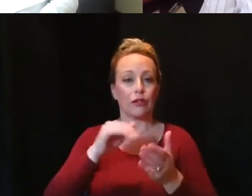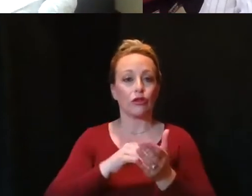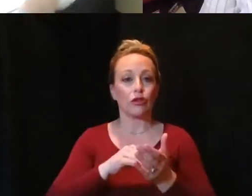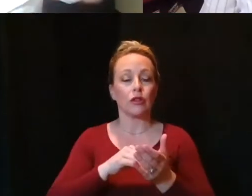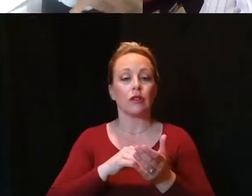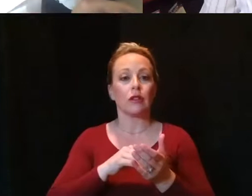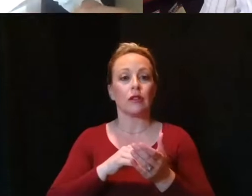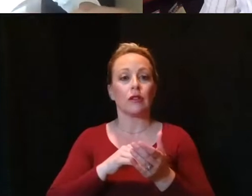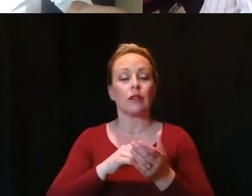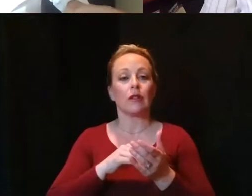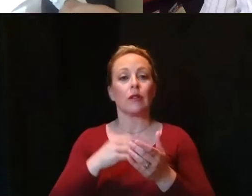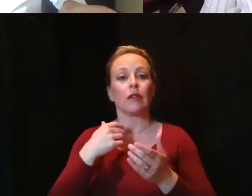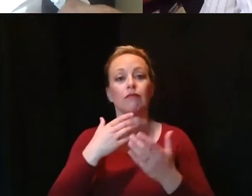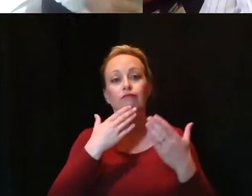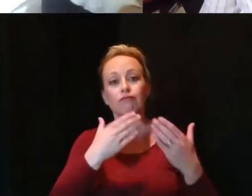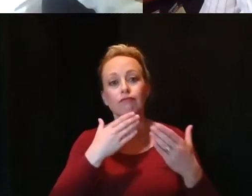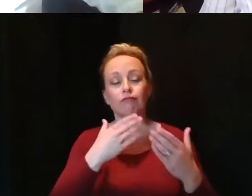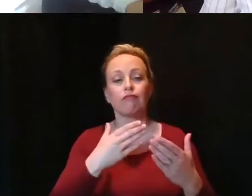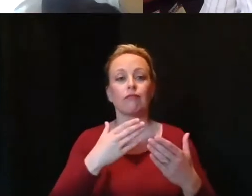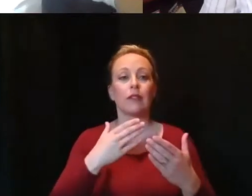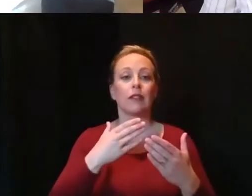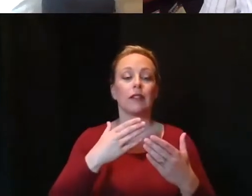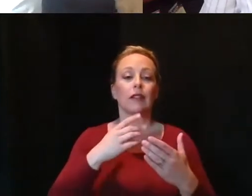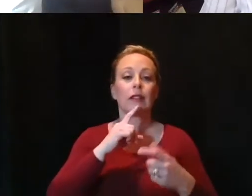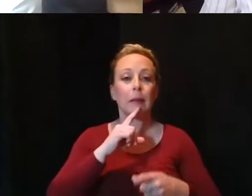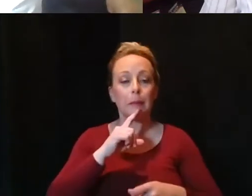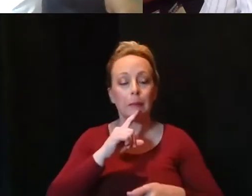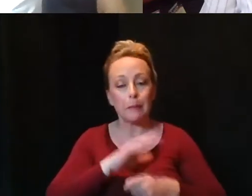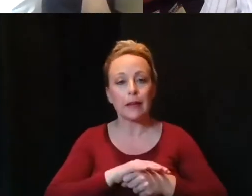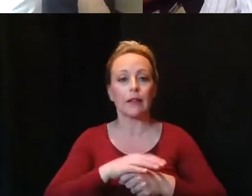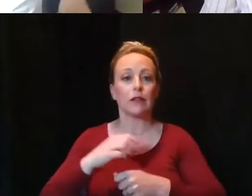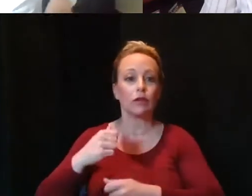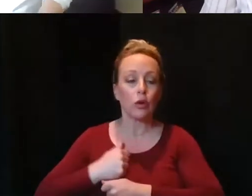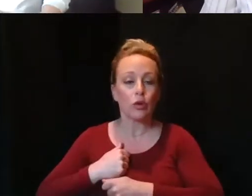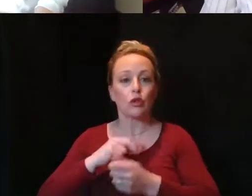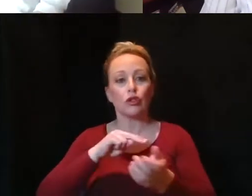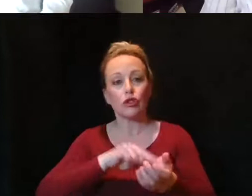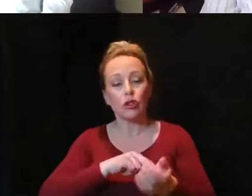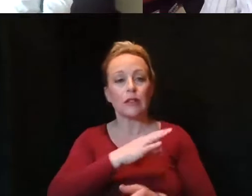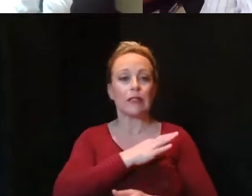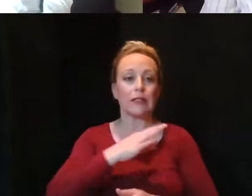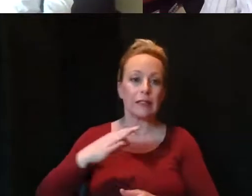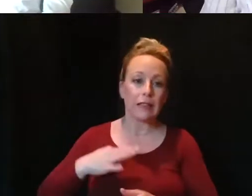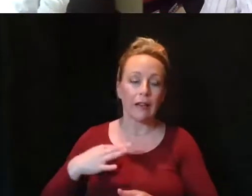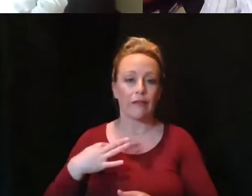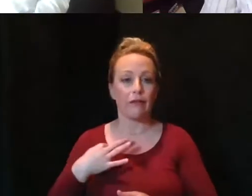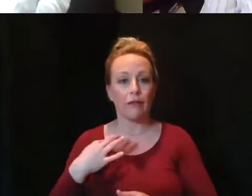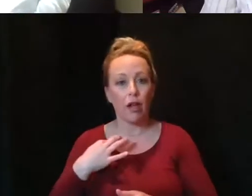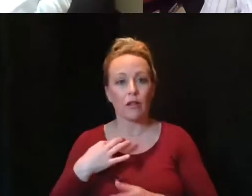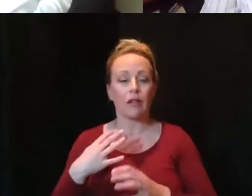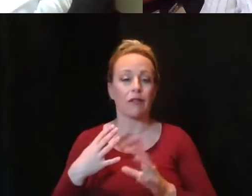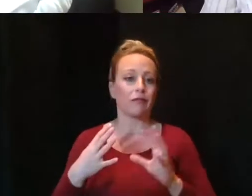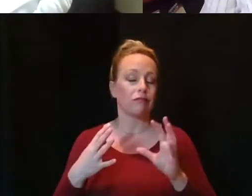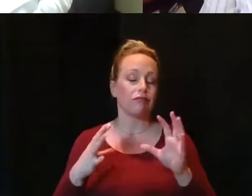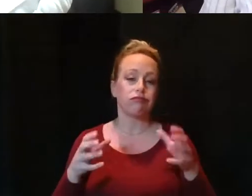soldiers, contract nurses, and health department managers, staff, and volunteers have combined to give thousands of